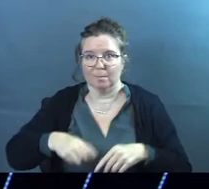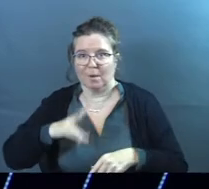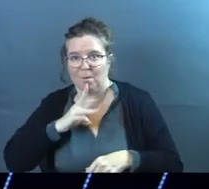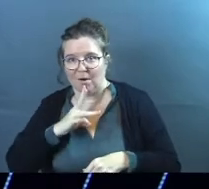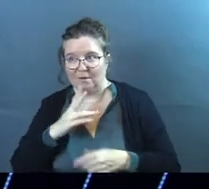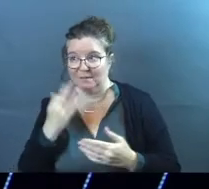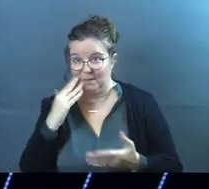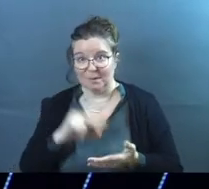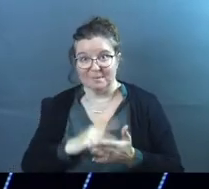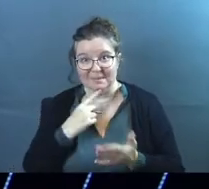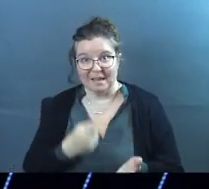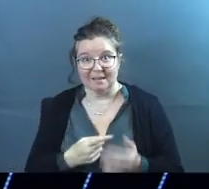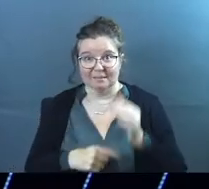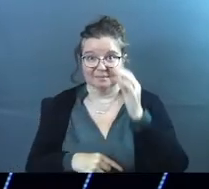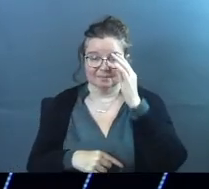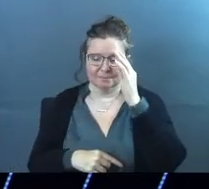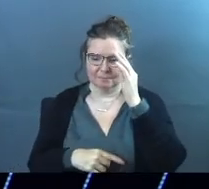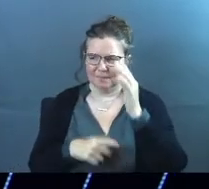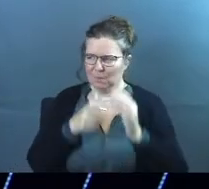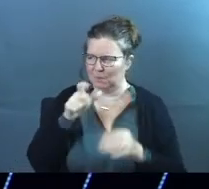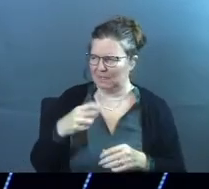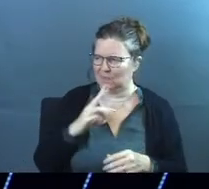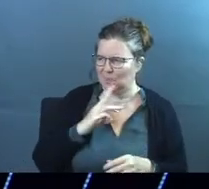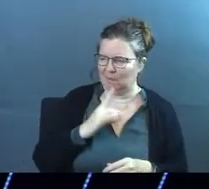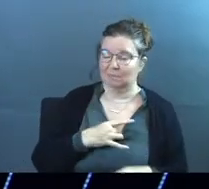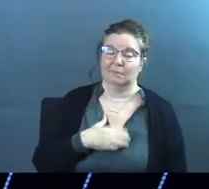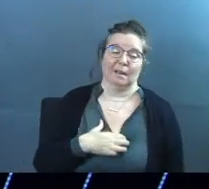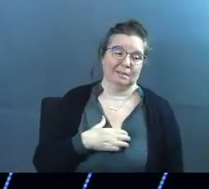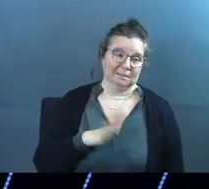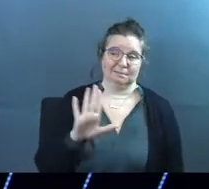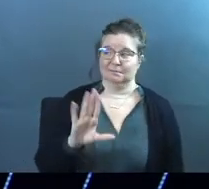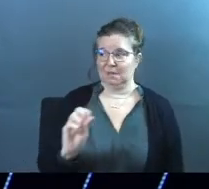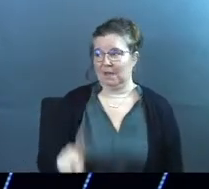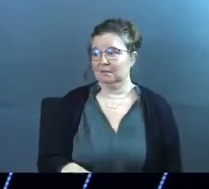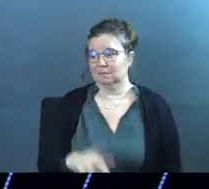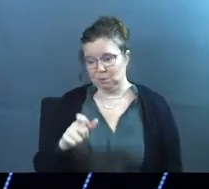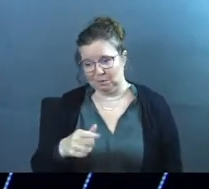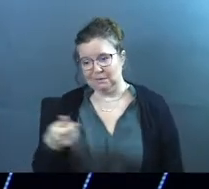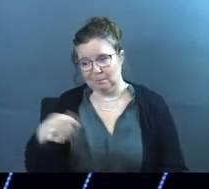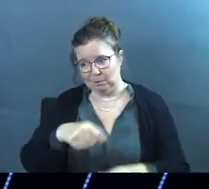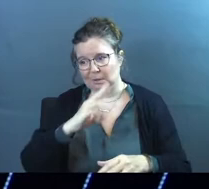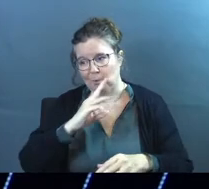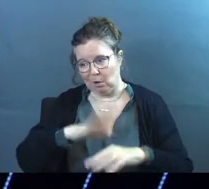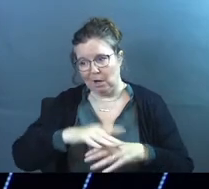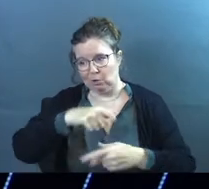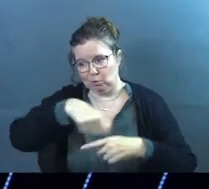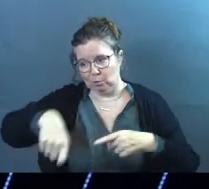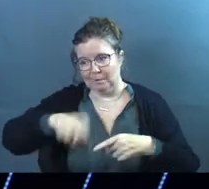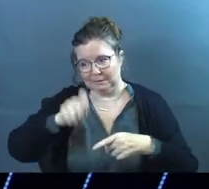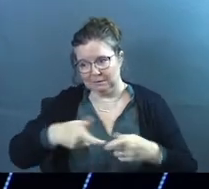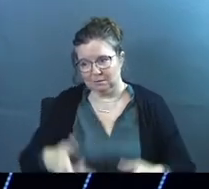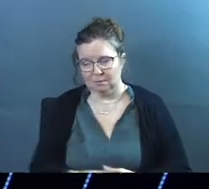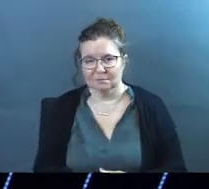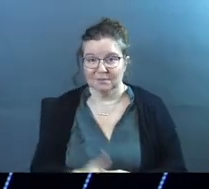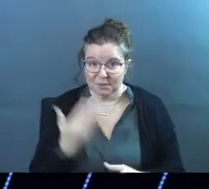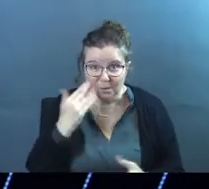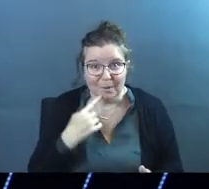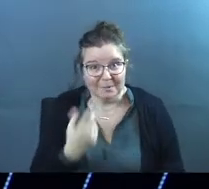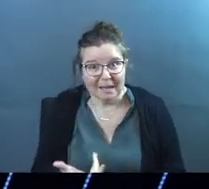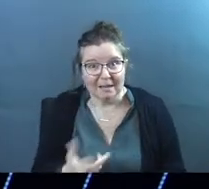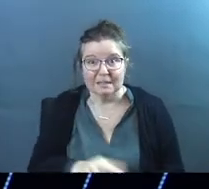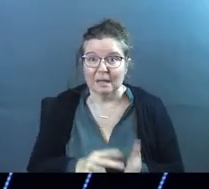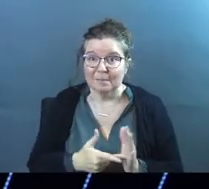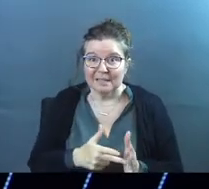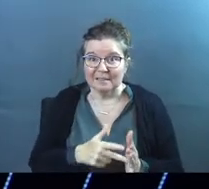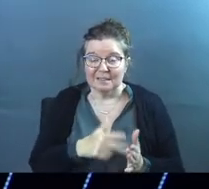know what I'm saying? Some of are like, who needs water? Nasty. Okay. You need to put some water on your toothbrush. You know what I'm saying though?